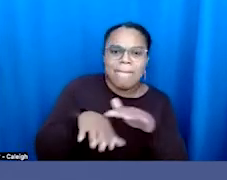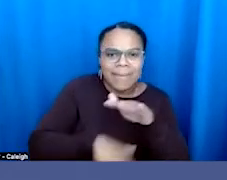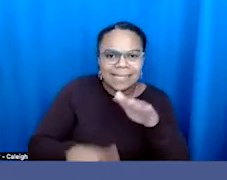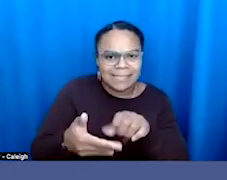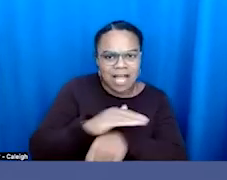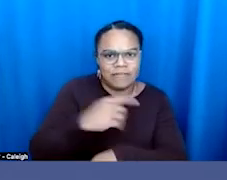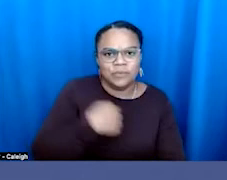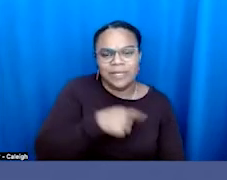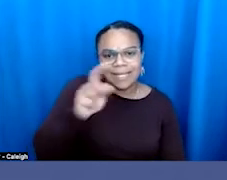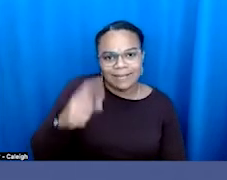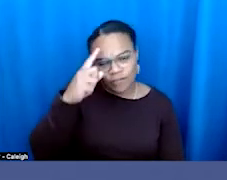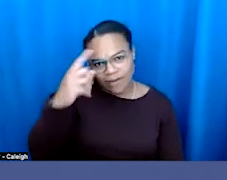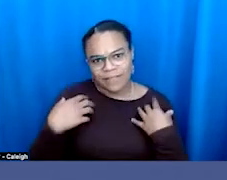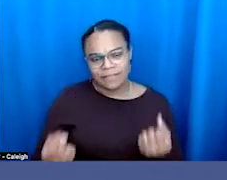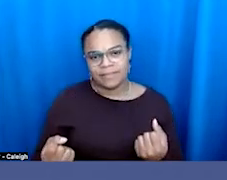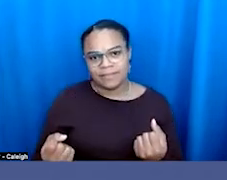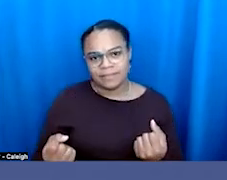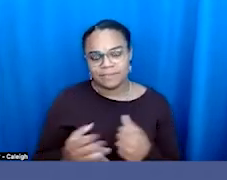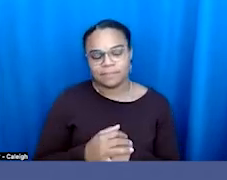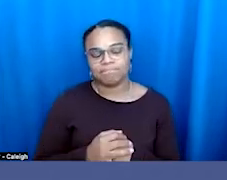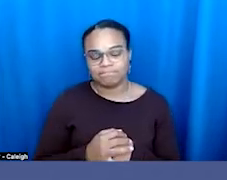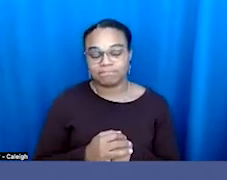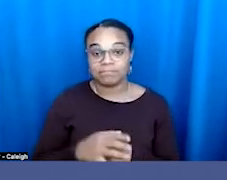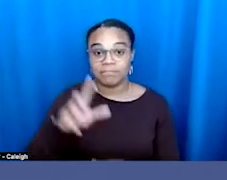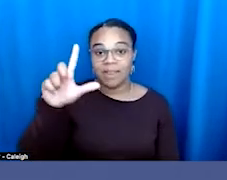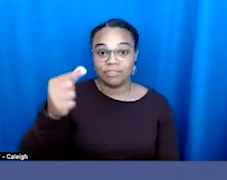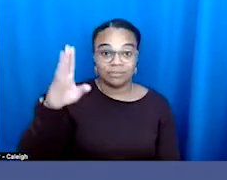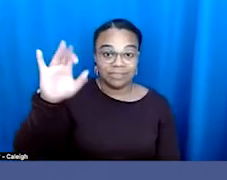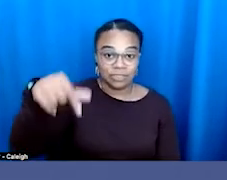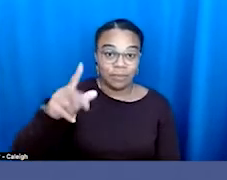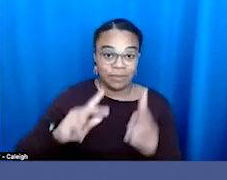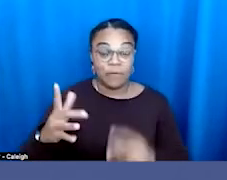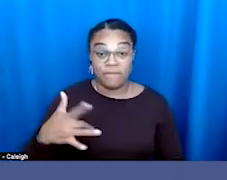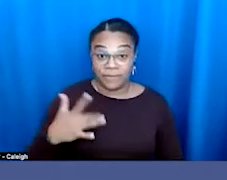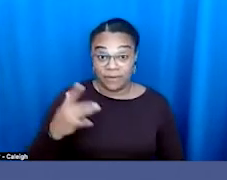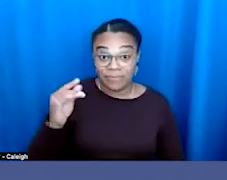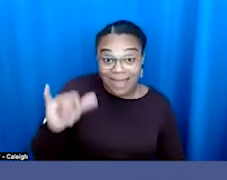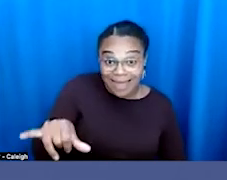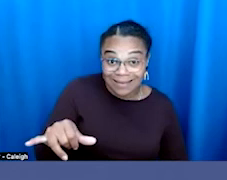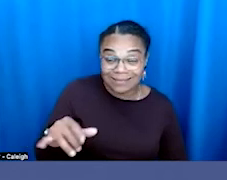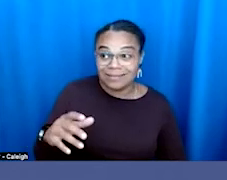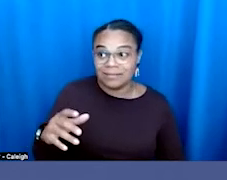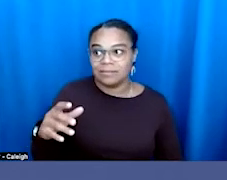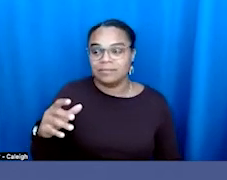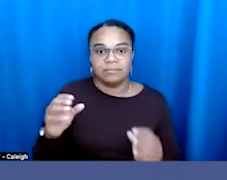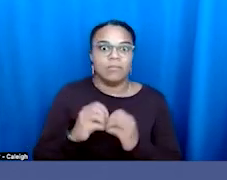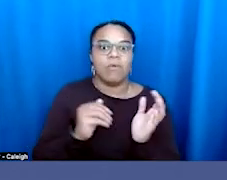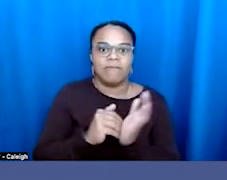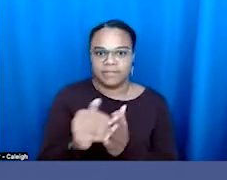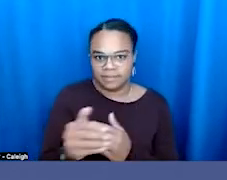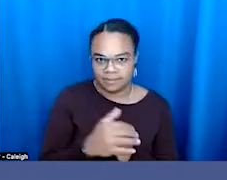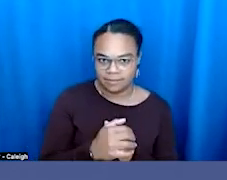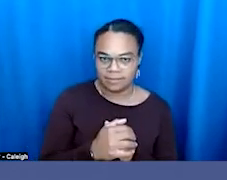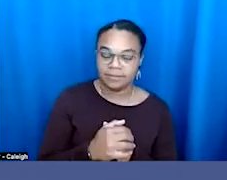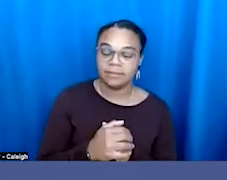need to be healthy. And LGBT people feel that in a certain way, acutely often. You know, a lot of us